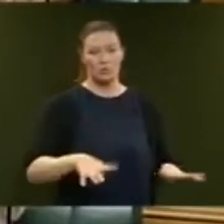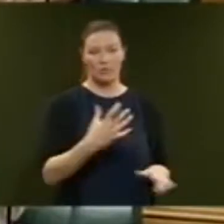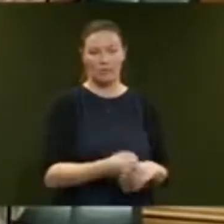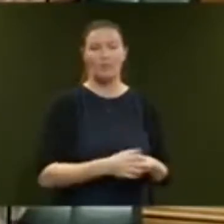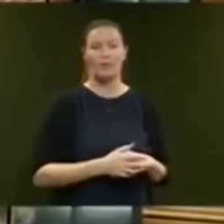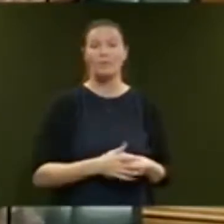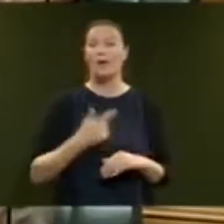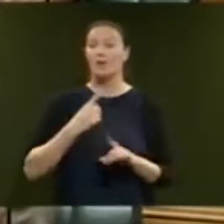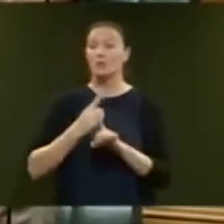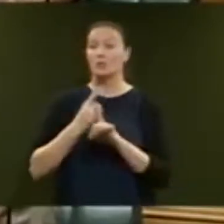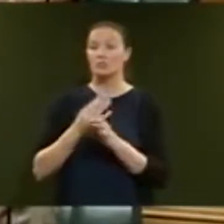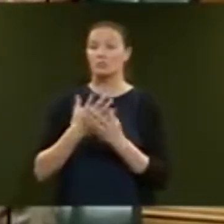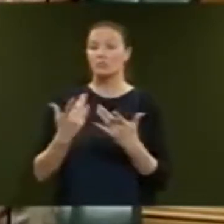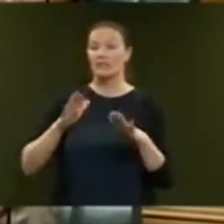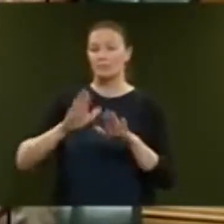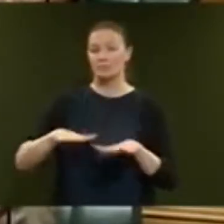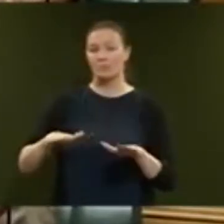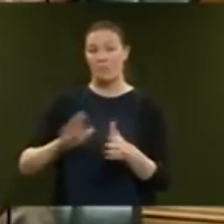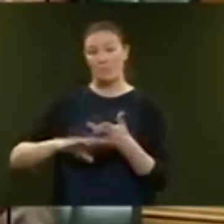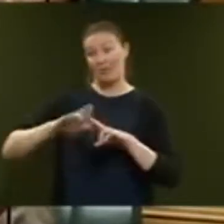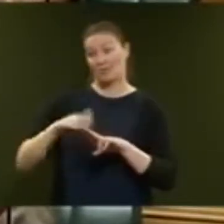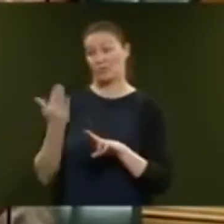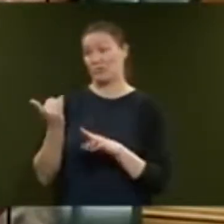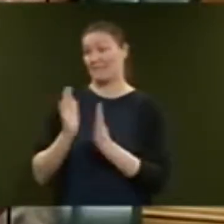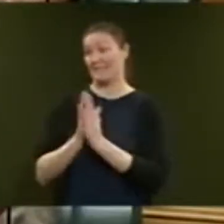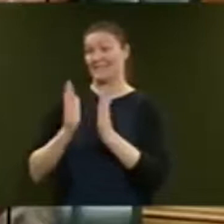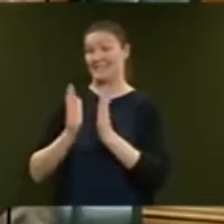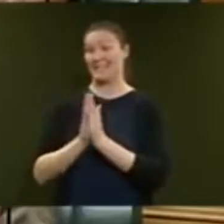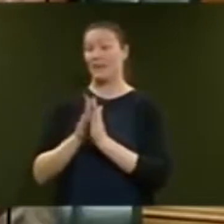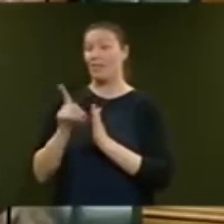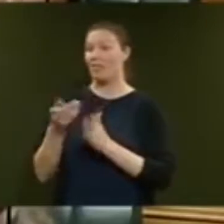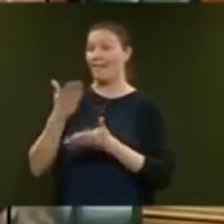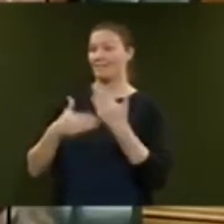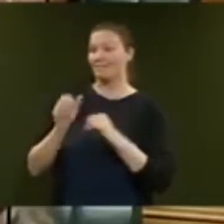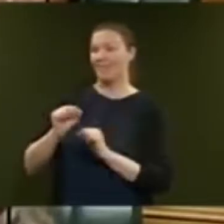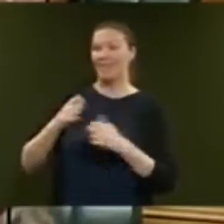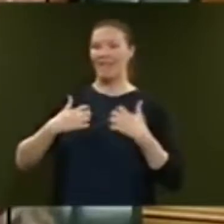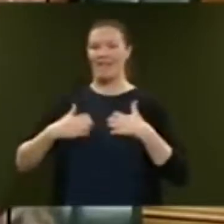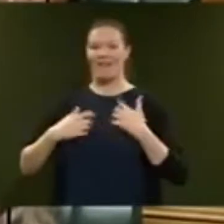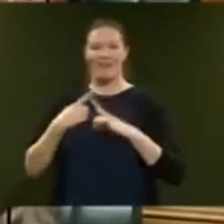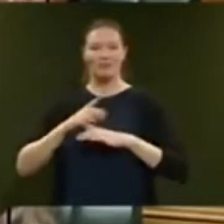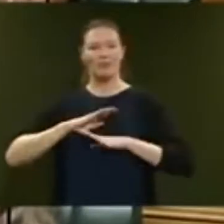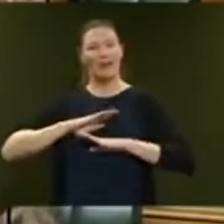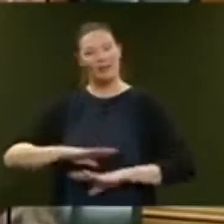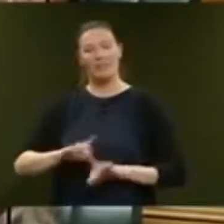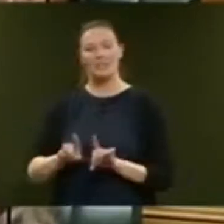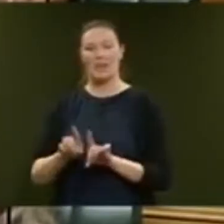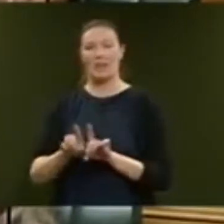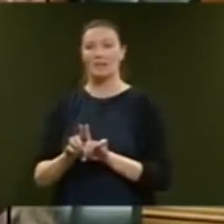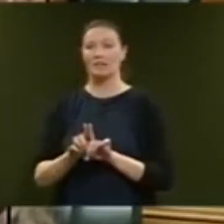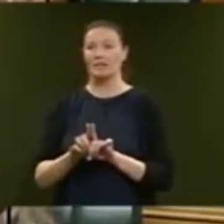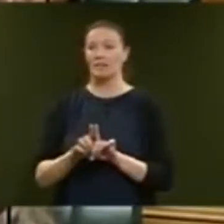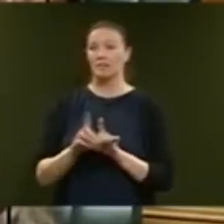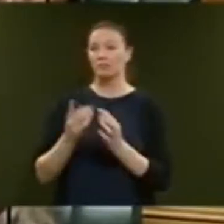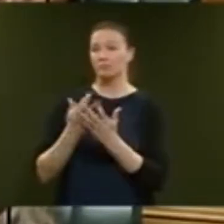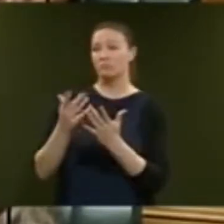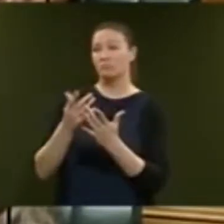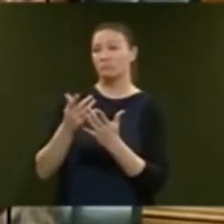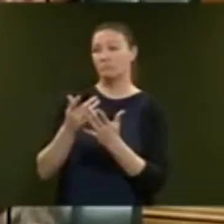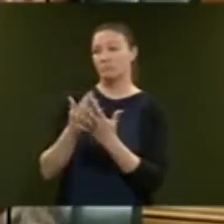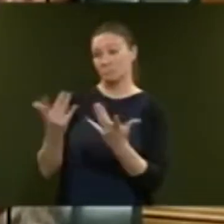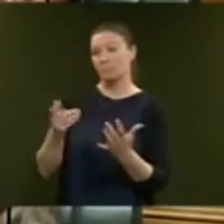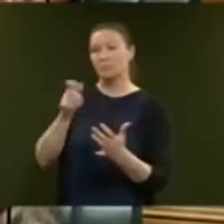expectant parents on Sunday. They expressed to me their excitement and relief. More than one couple stated the